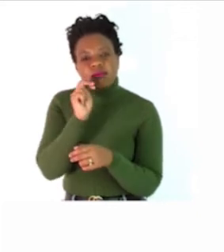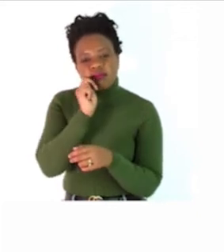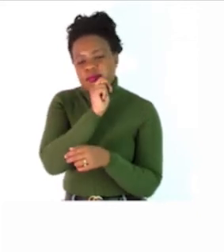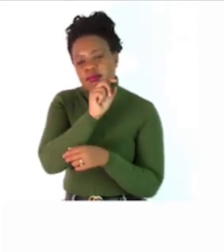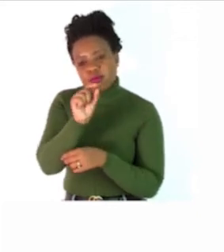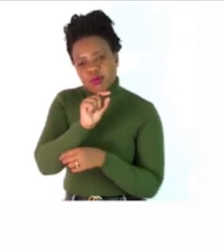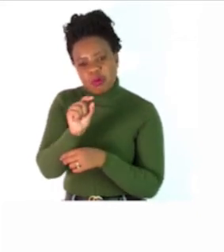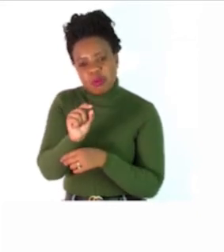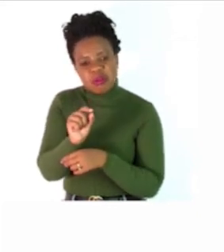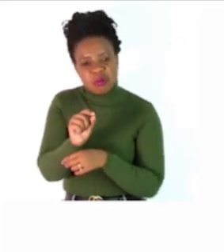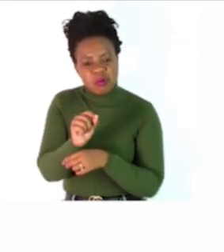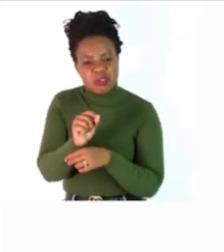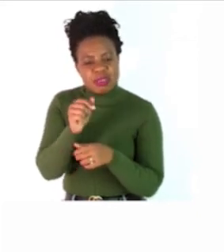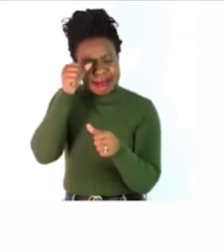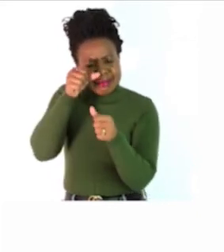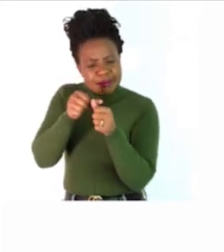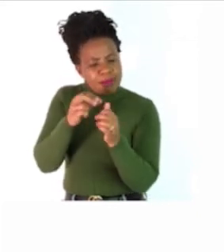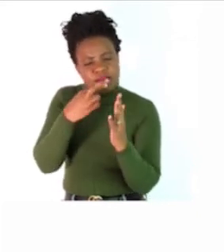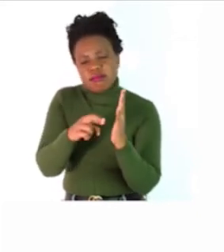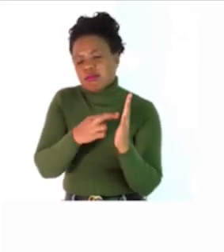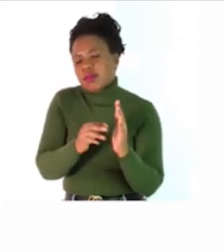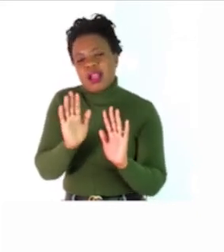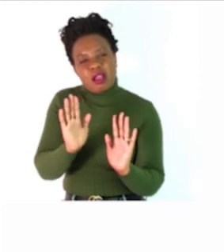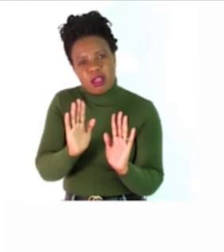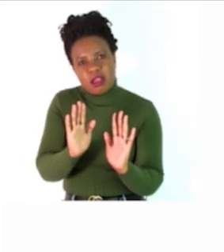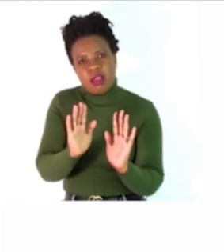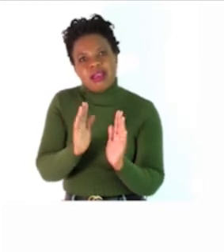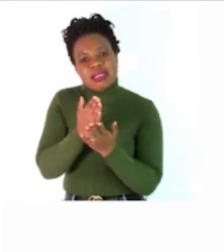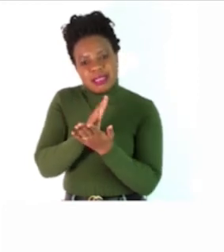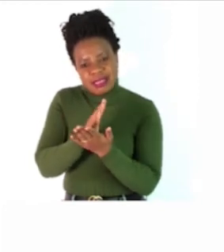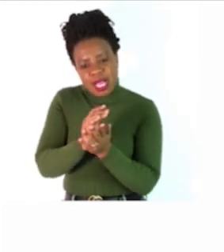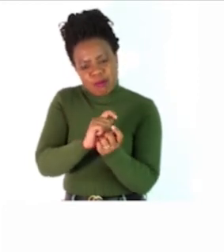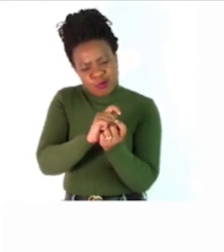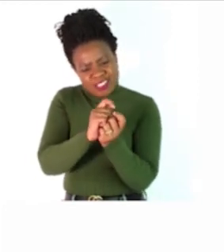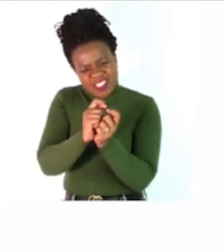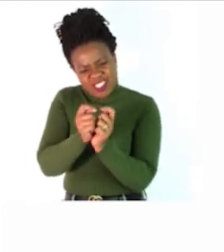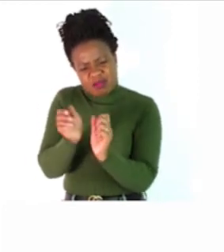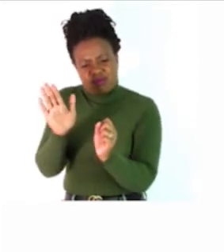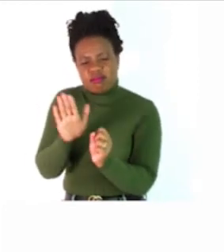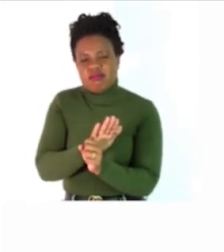rules some nouns do not follow these rules these nine rules